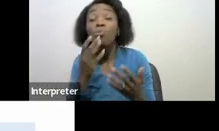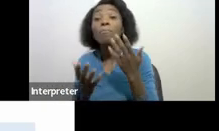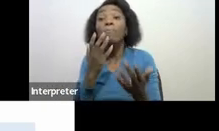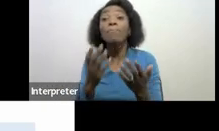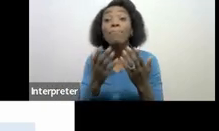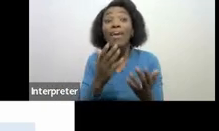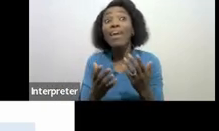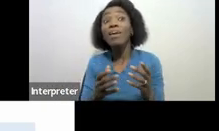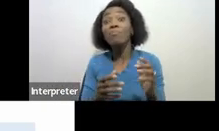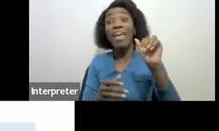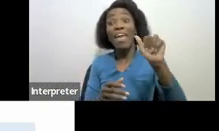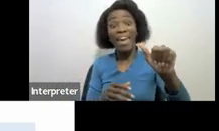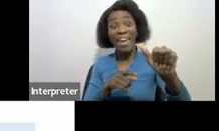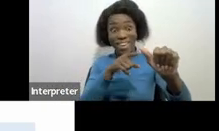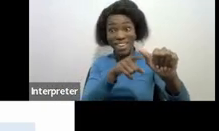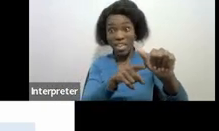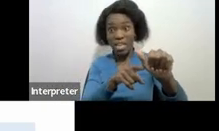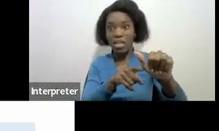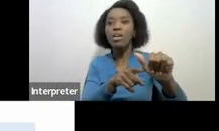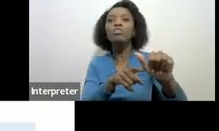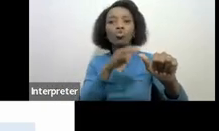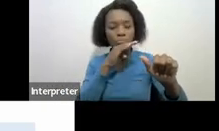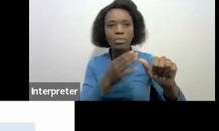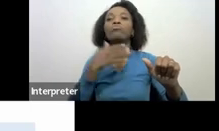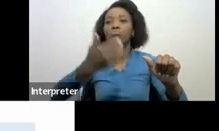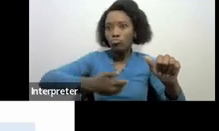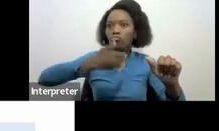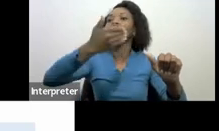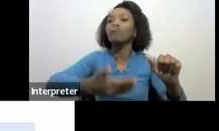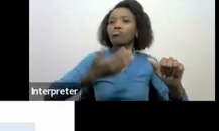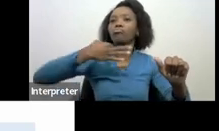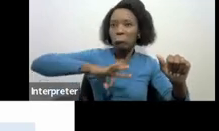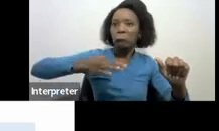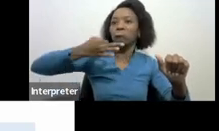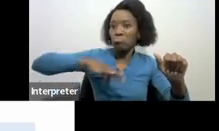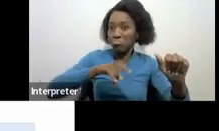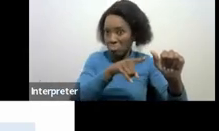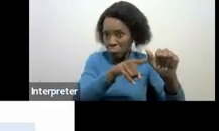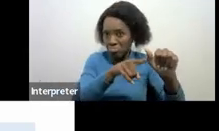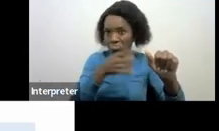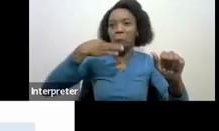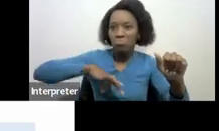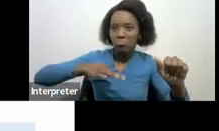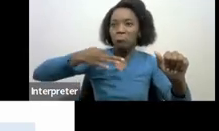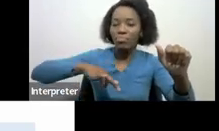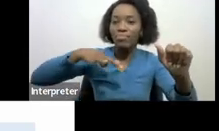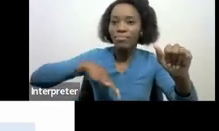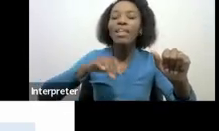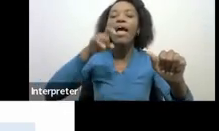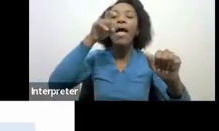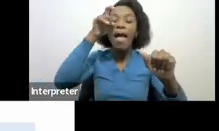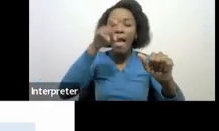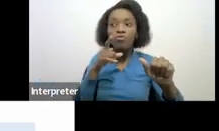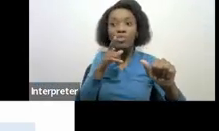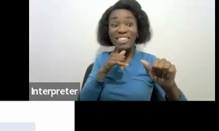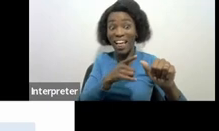agent where you get your regular incomes from agent A you need to notify agent A to say